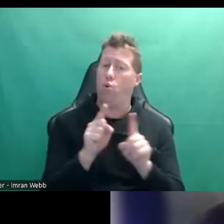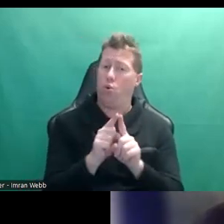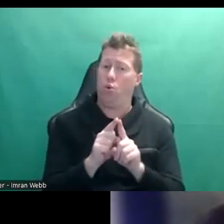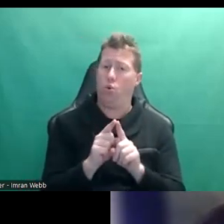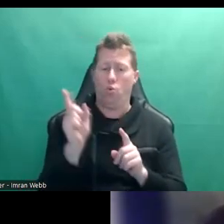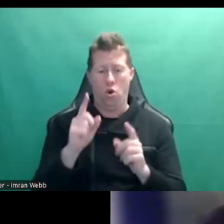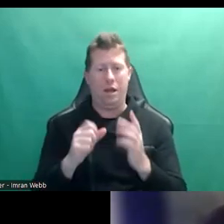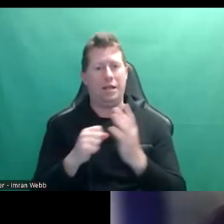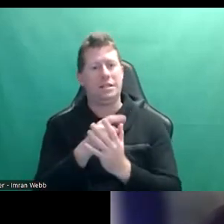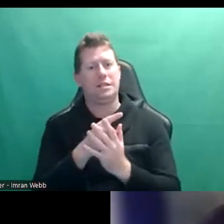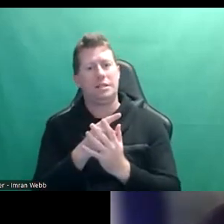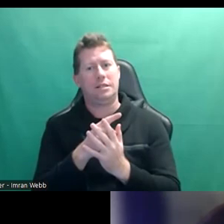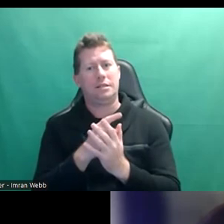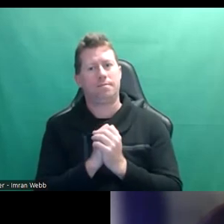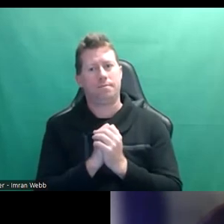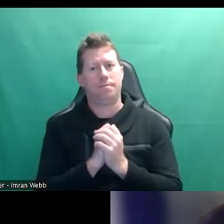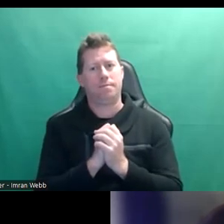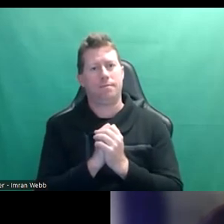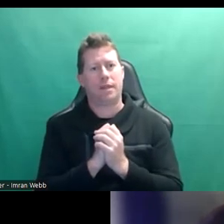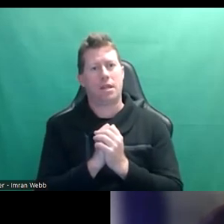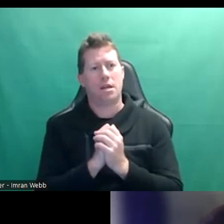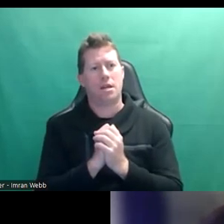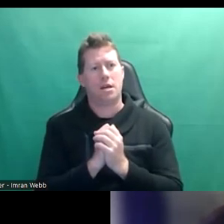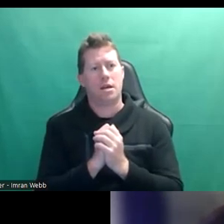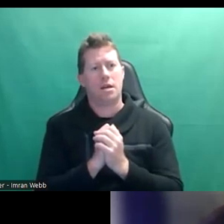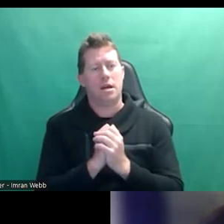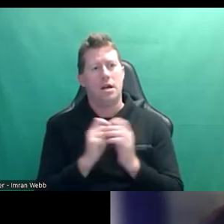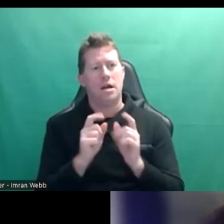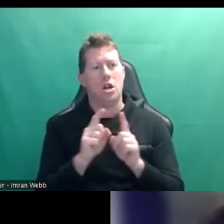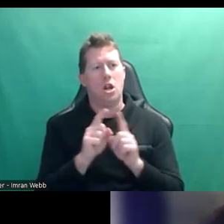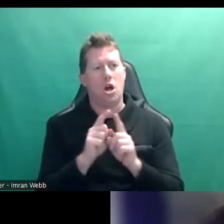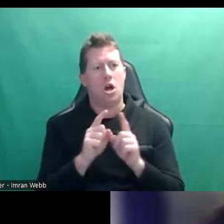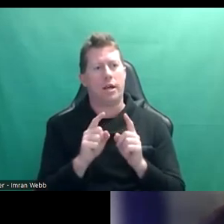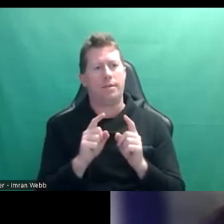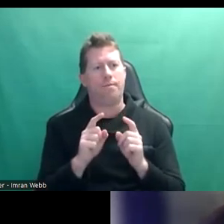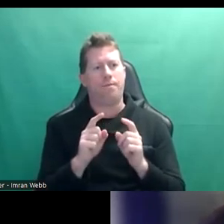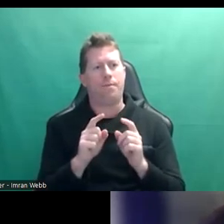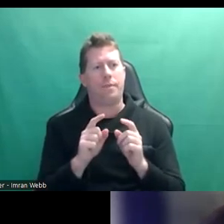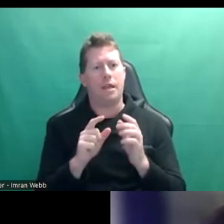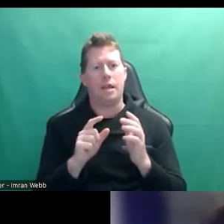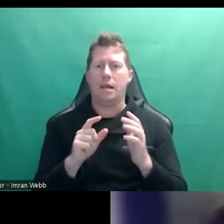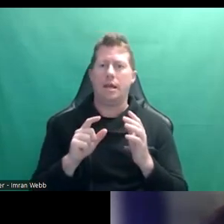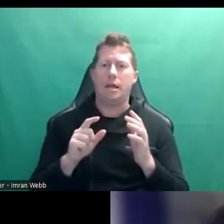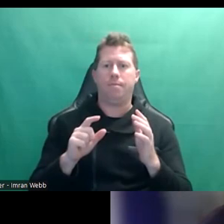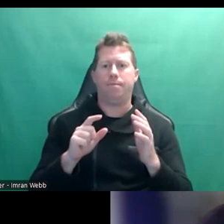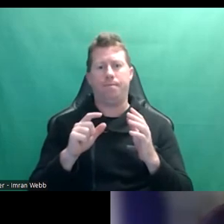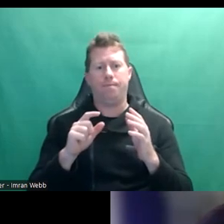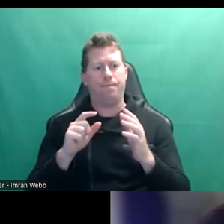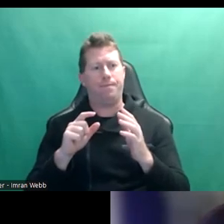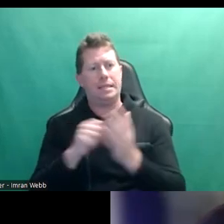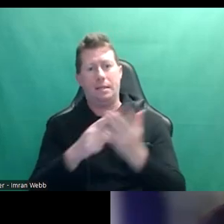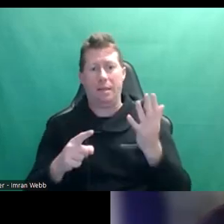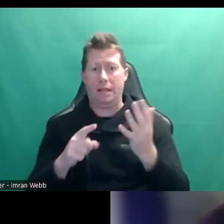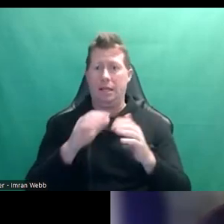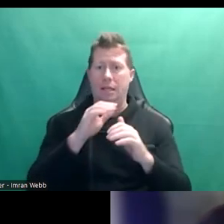disability, uh, as kind of a version of culture, um, and how that affects people's respect of consent around